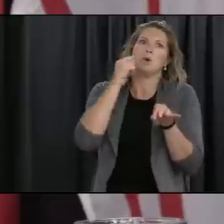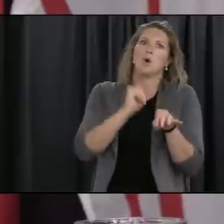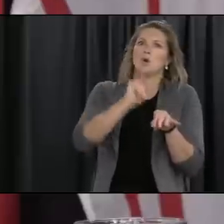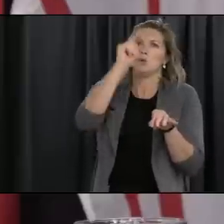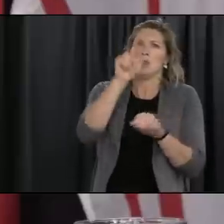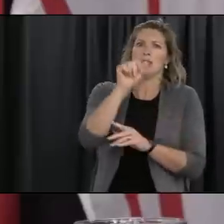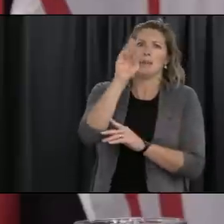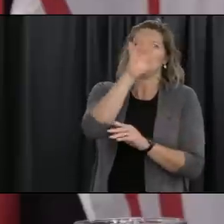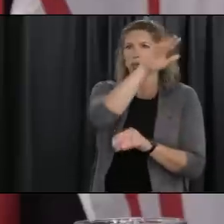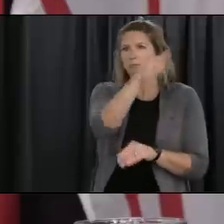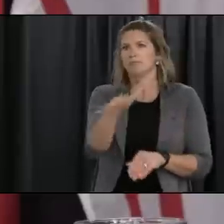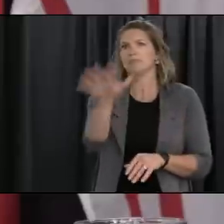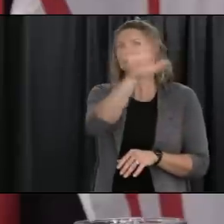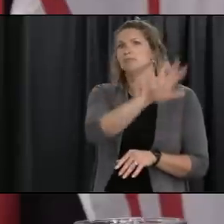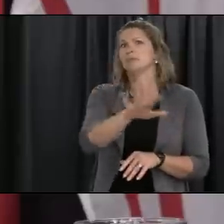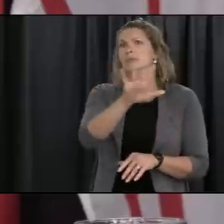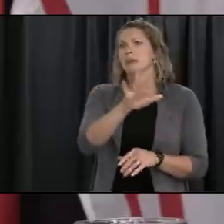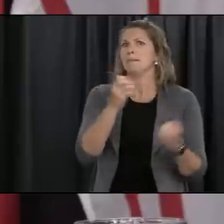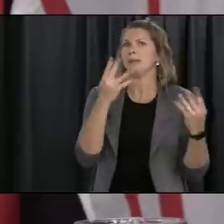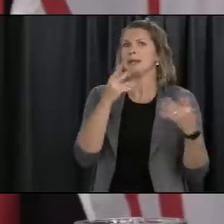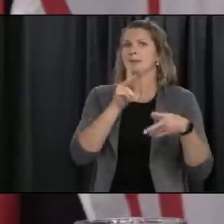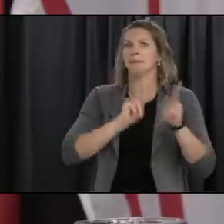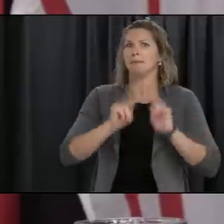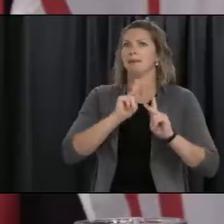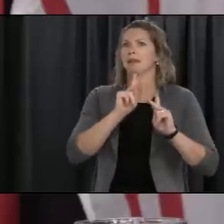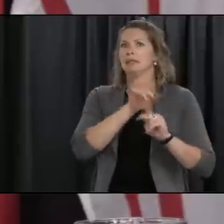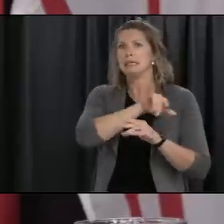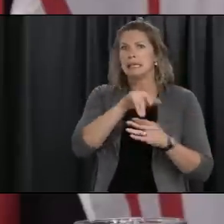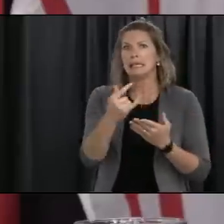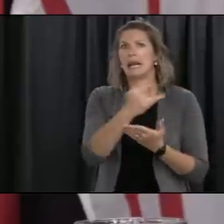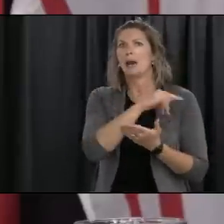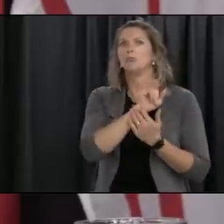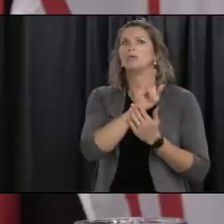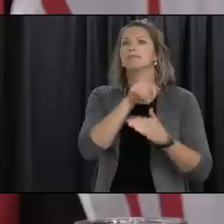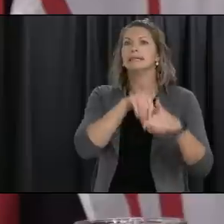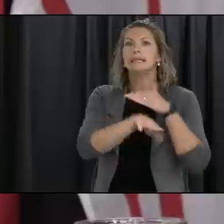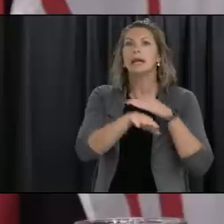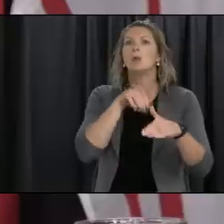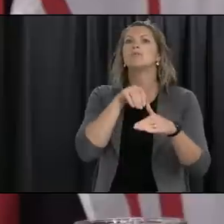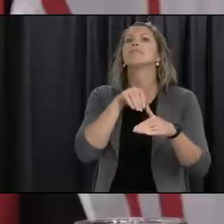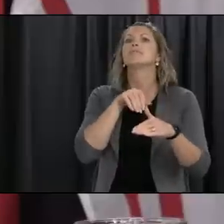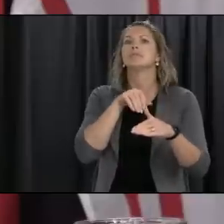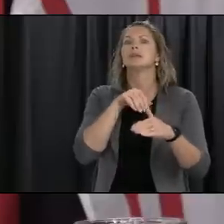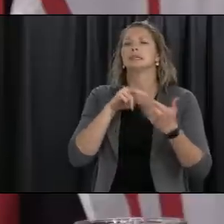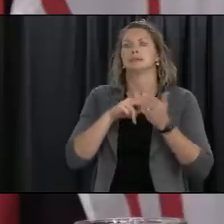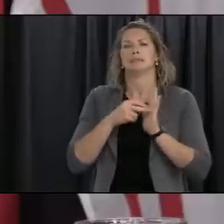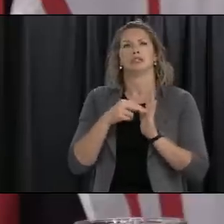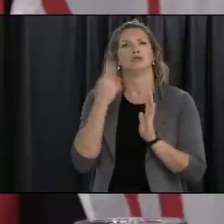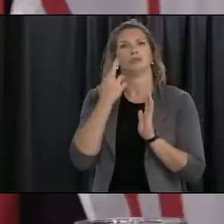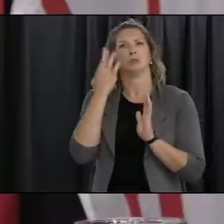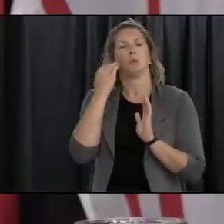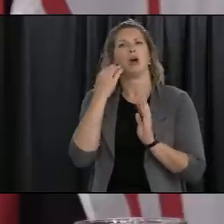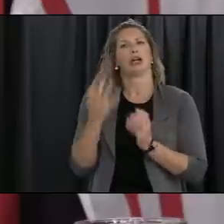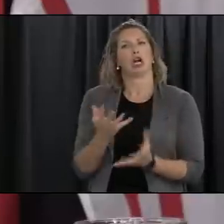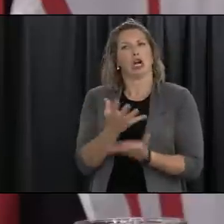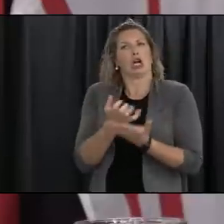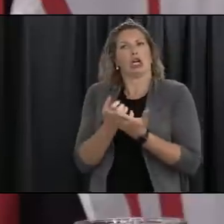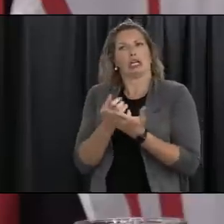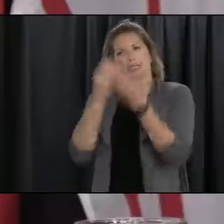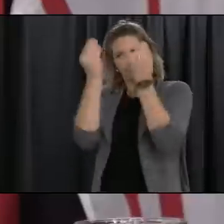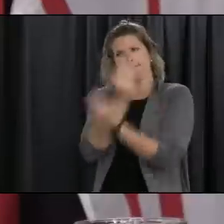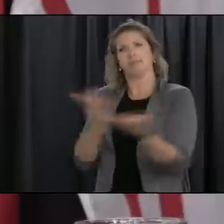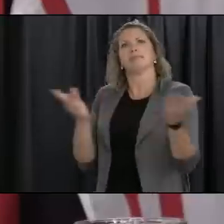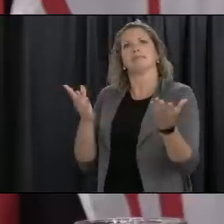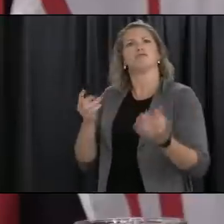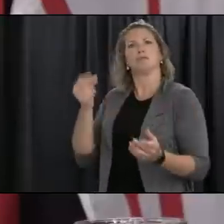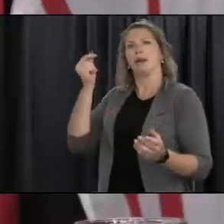abundance of caution approach uh around uh putting out there as early as we could the information around the stores for